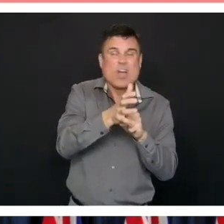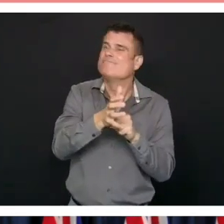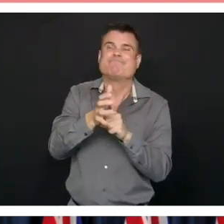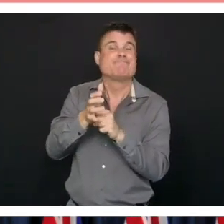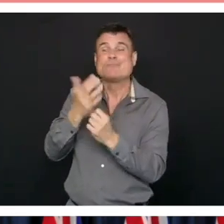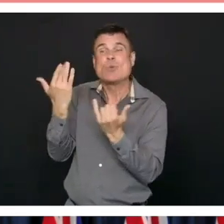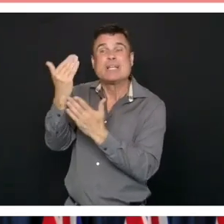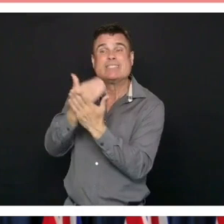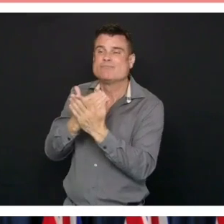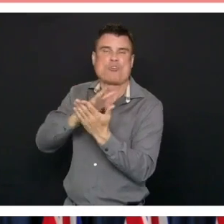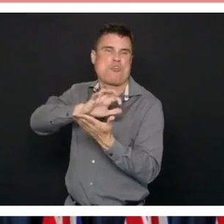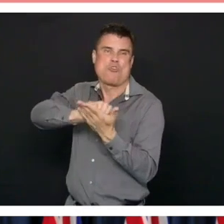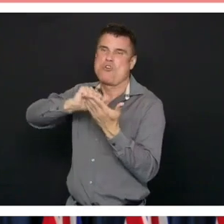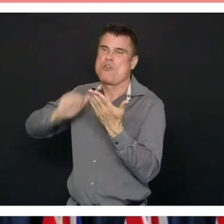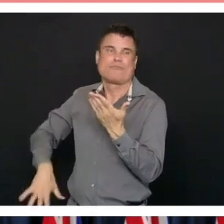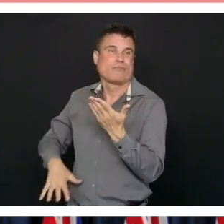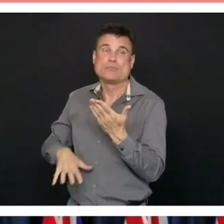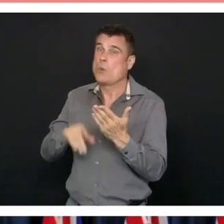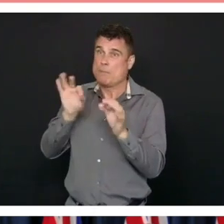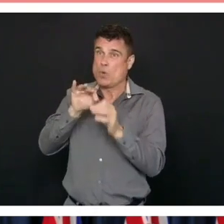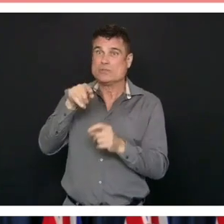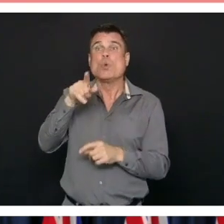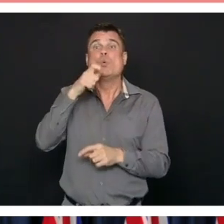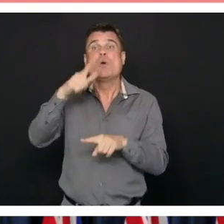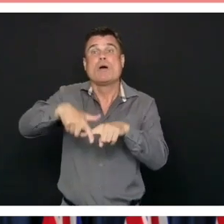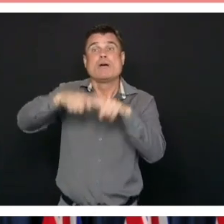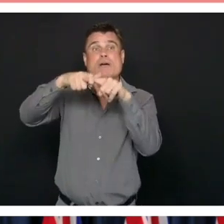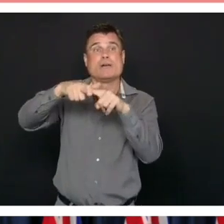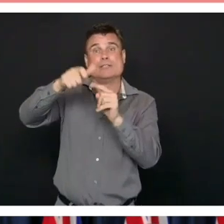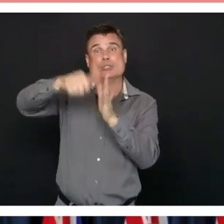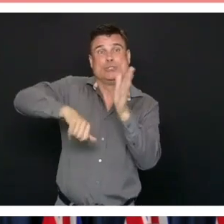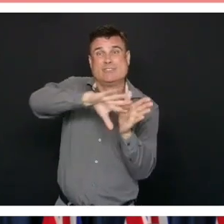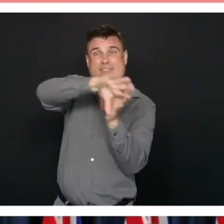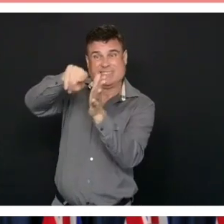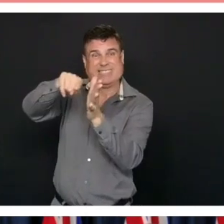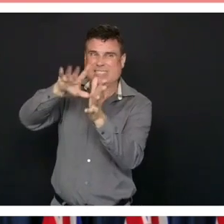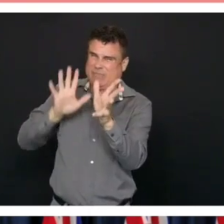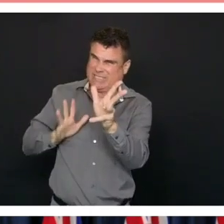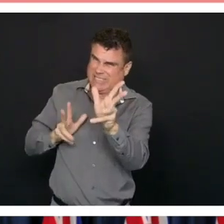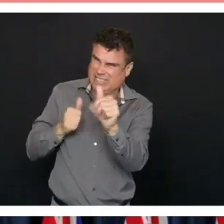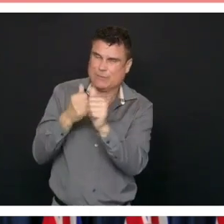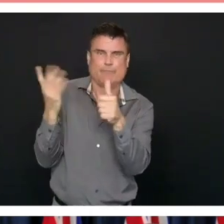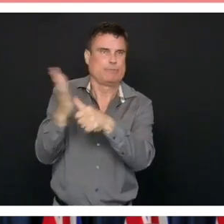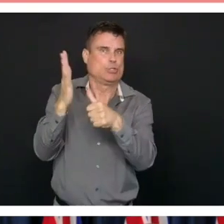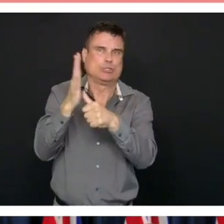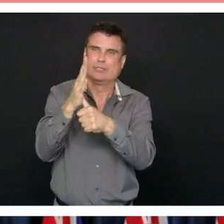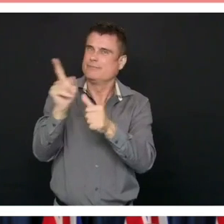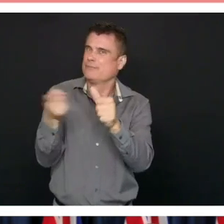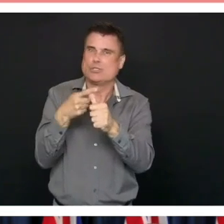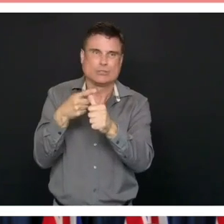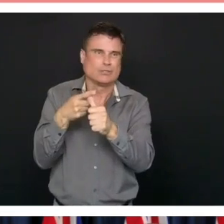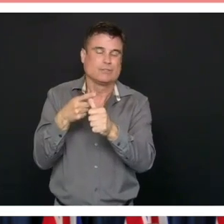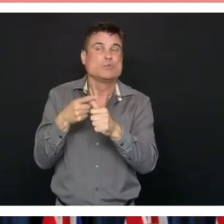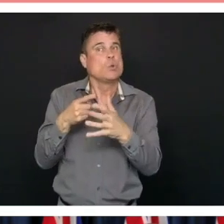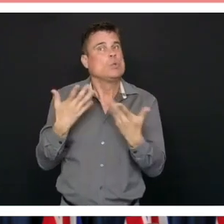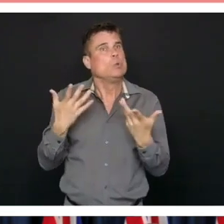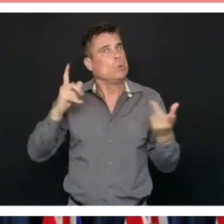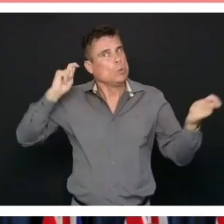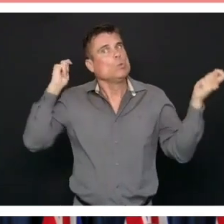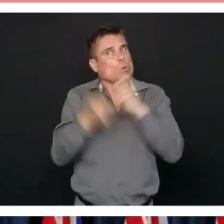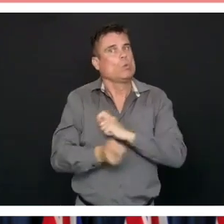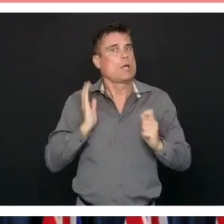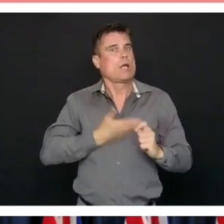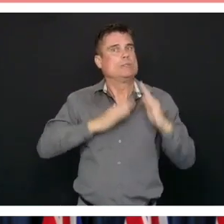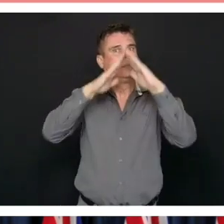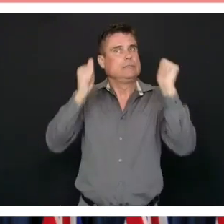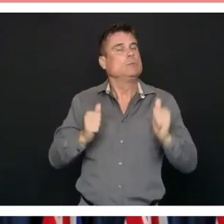capacity. This is what we have to do for one another. And I want to turn it over now for the next number of slides to Dr. Henry to talk